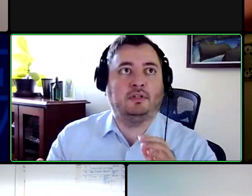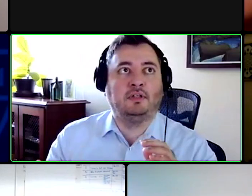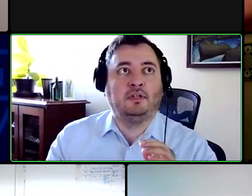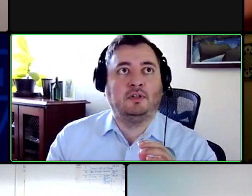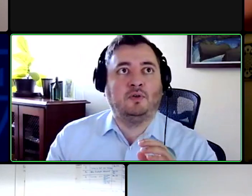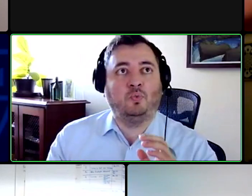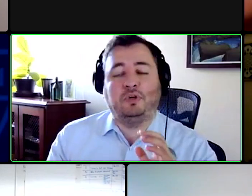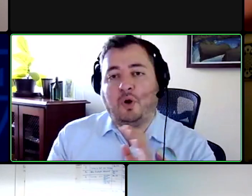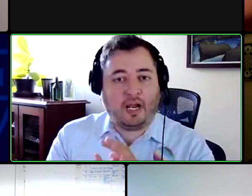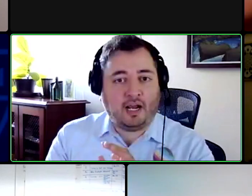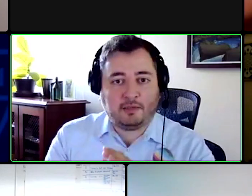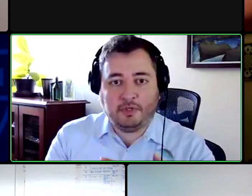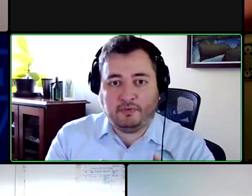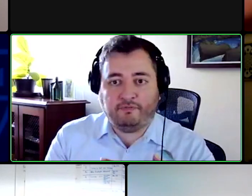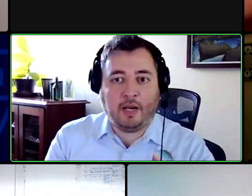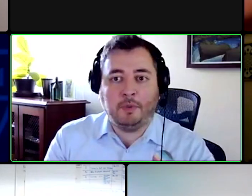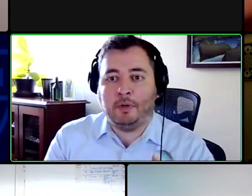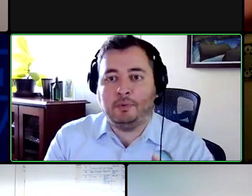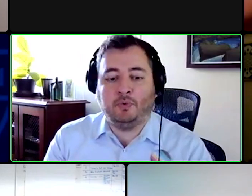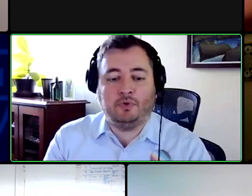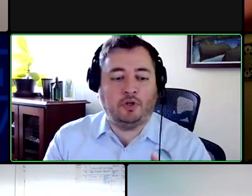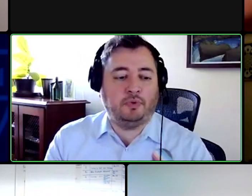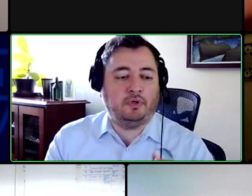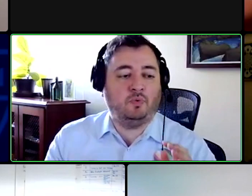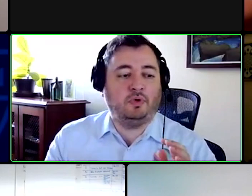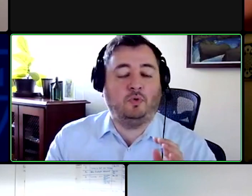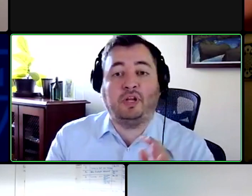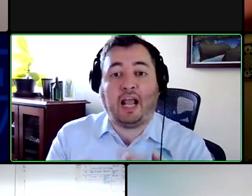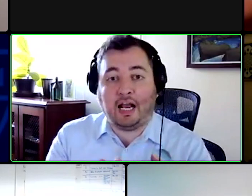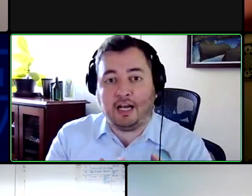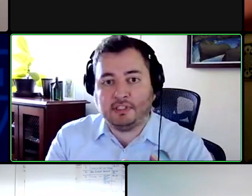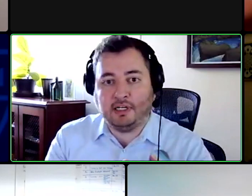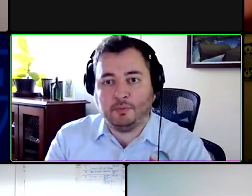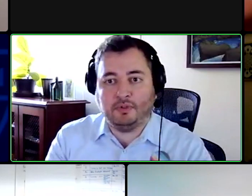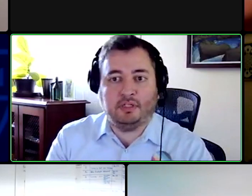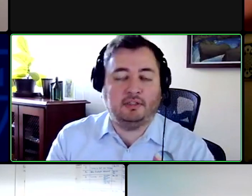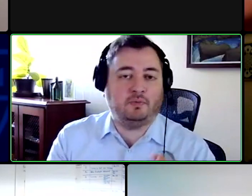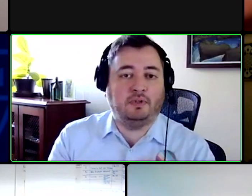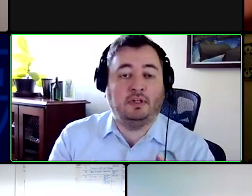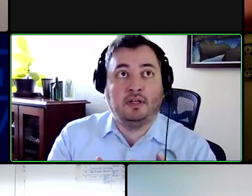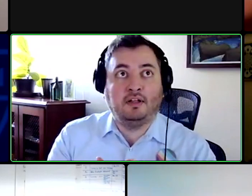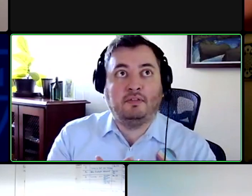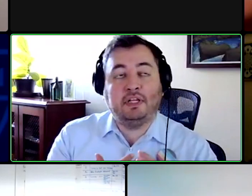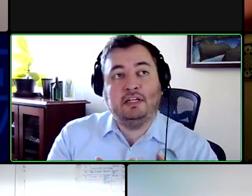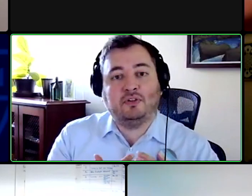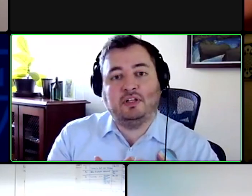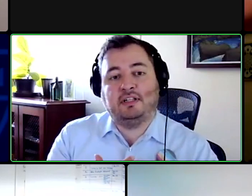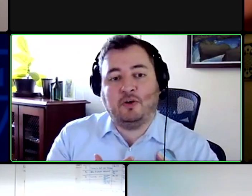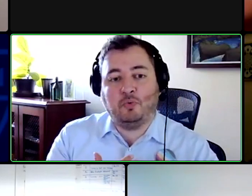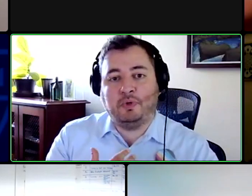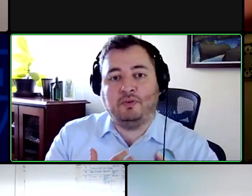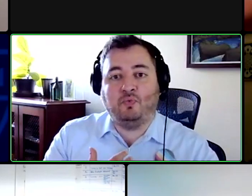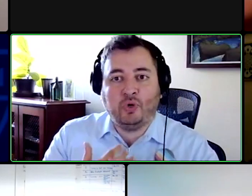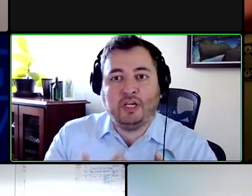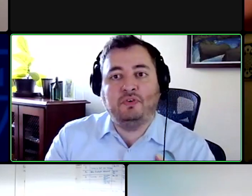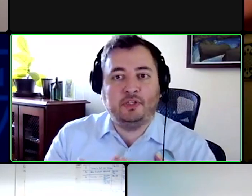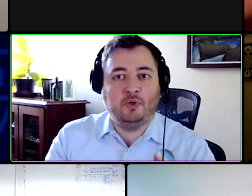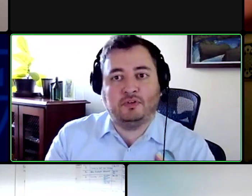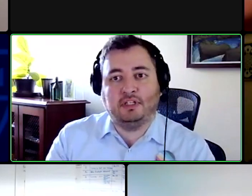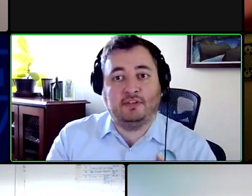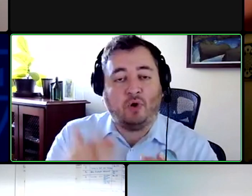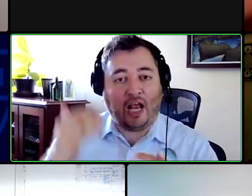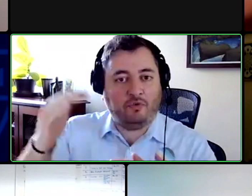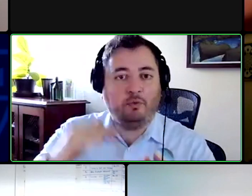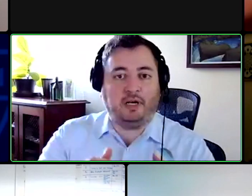to do it we don't ask family members to interpret we have accessible this these are things that would be really